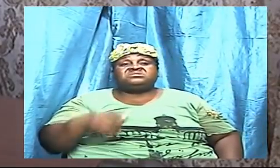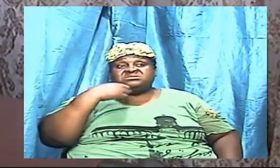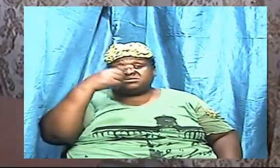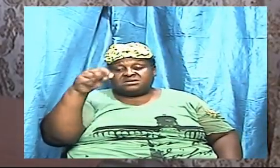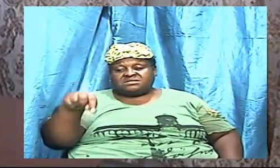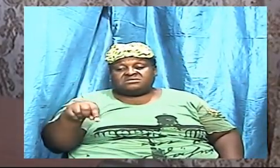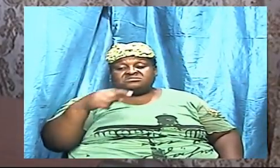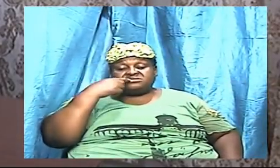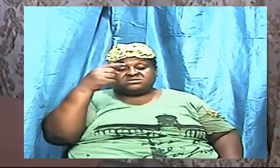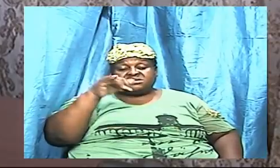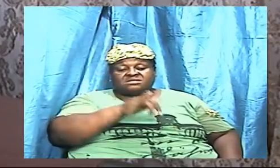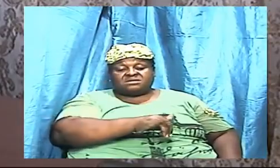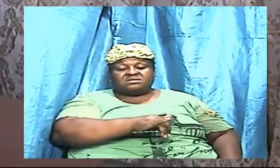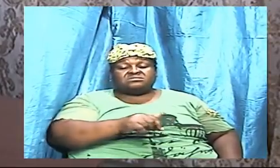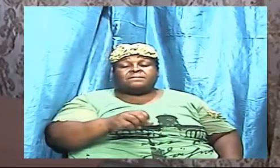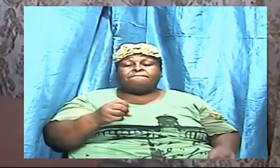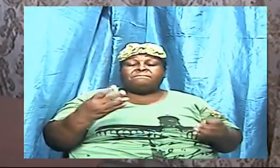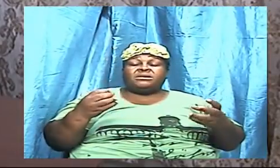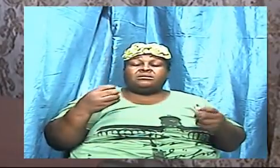many of us